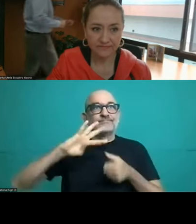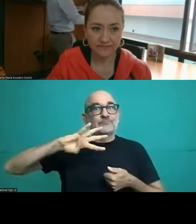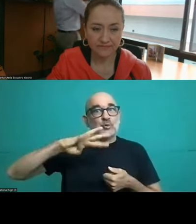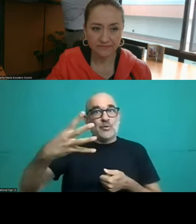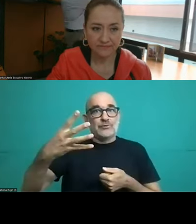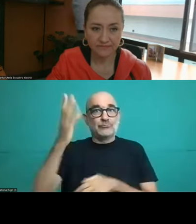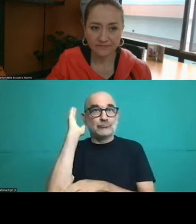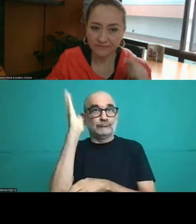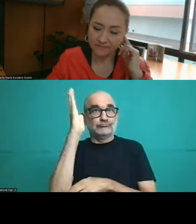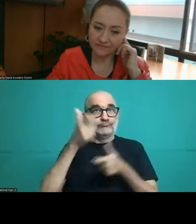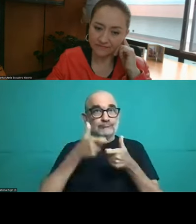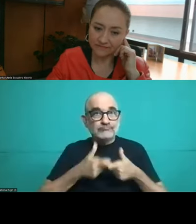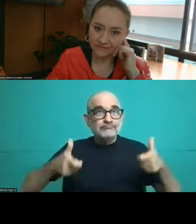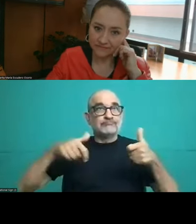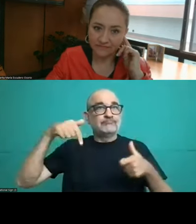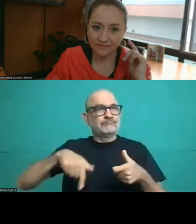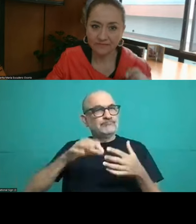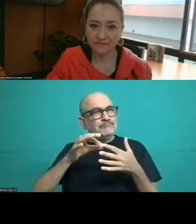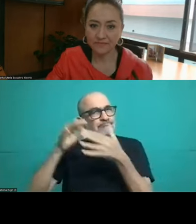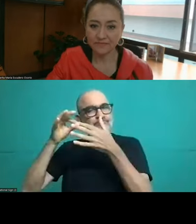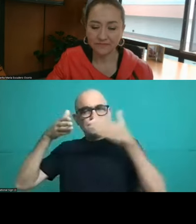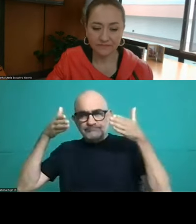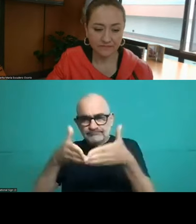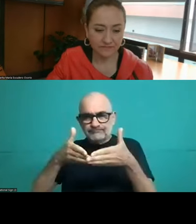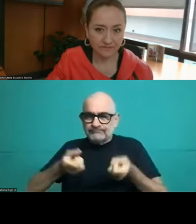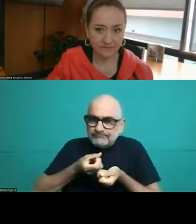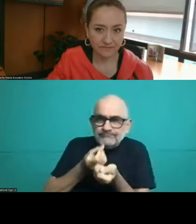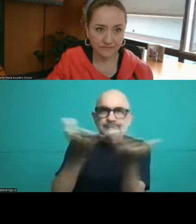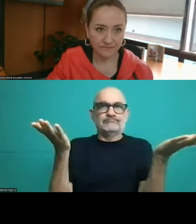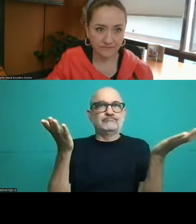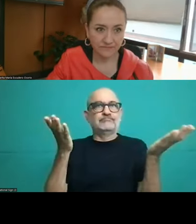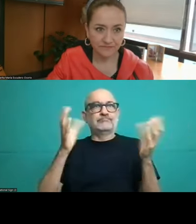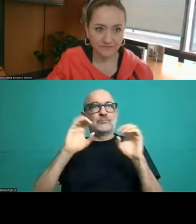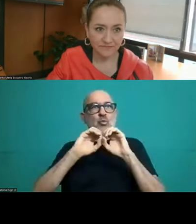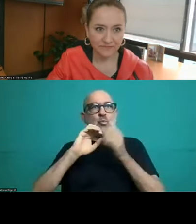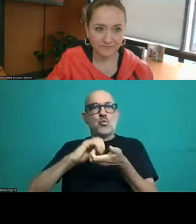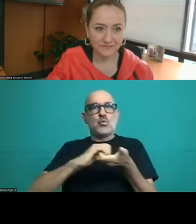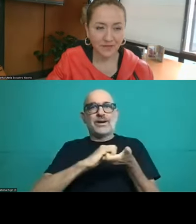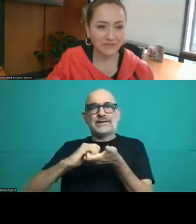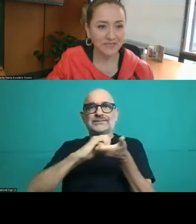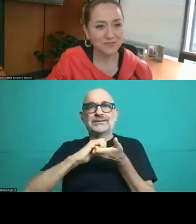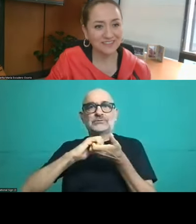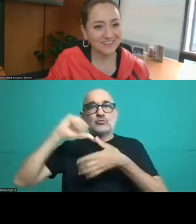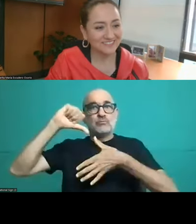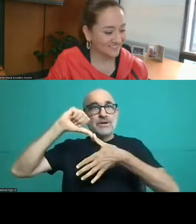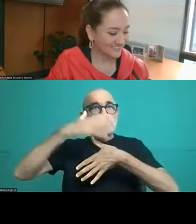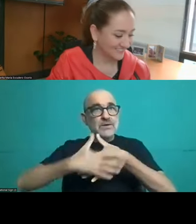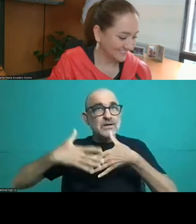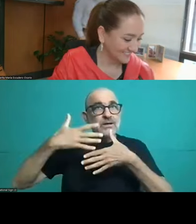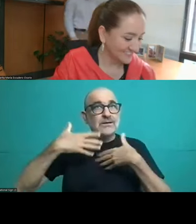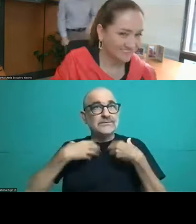Good morning dear colleagues, this is the fourth seminar in this series organized by